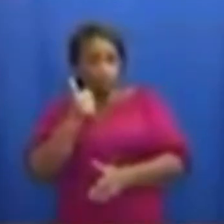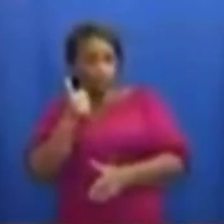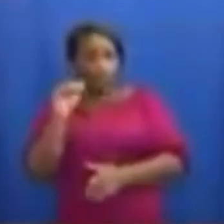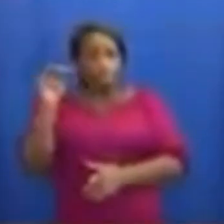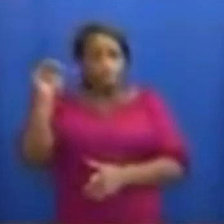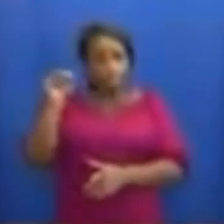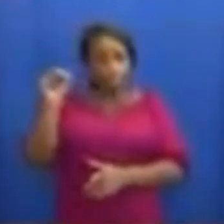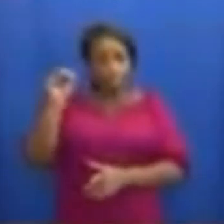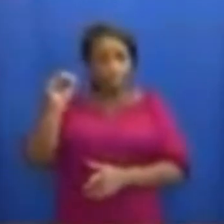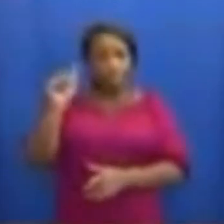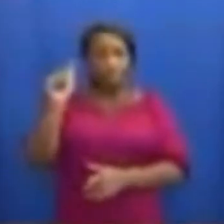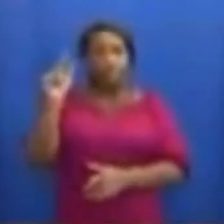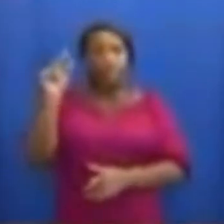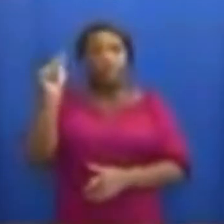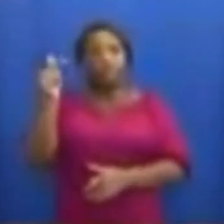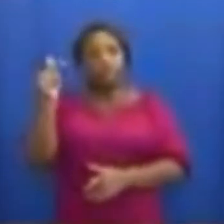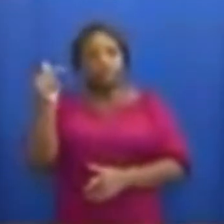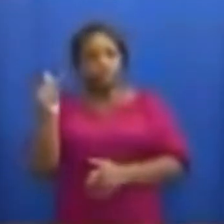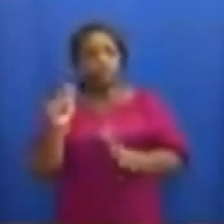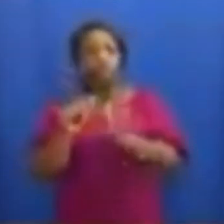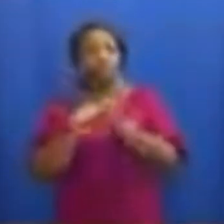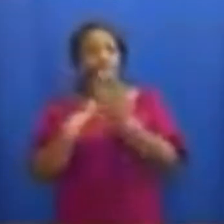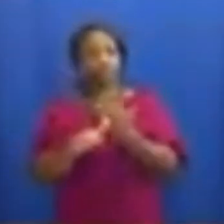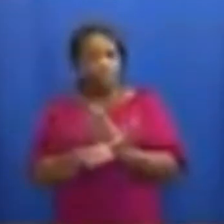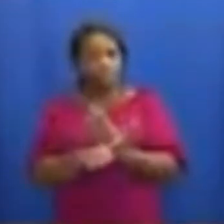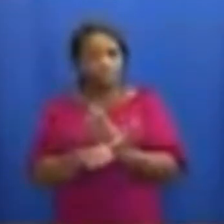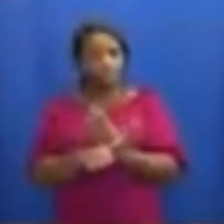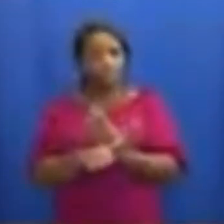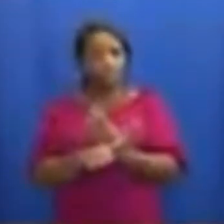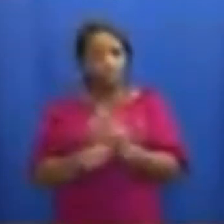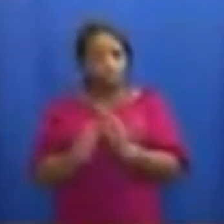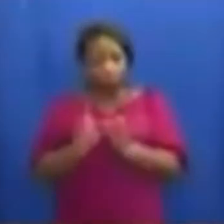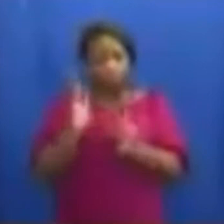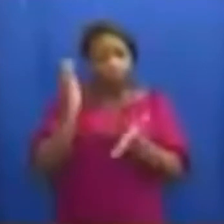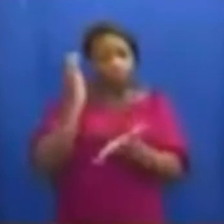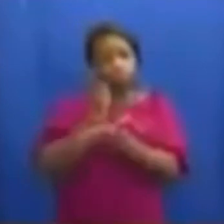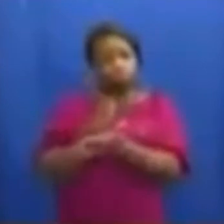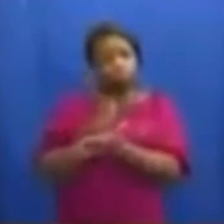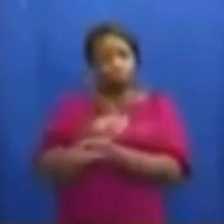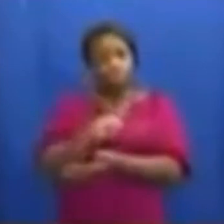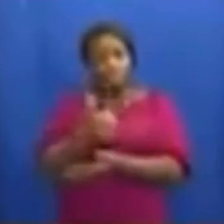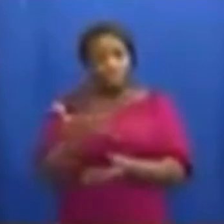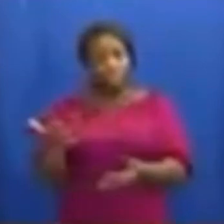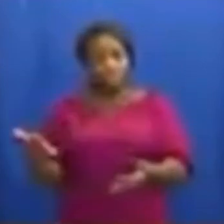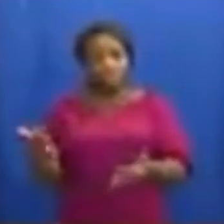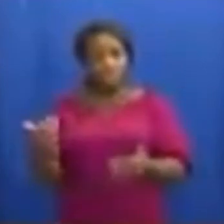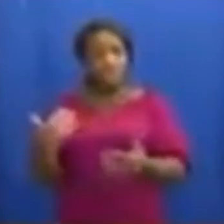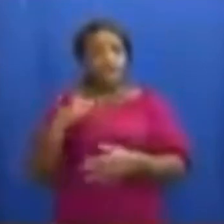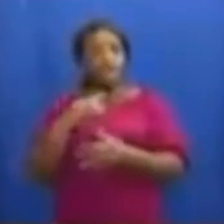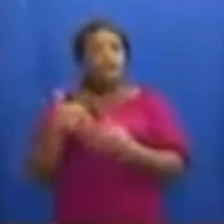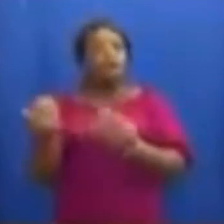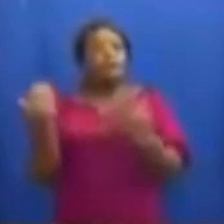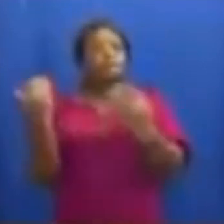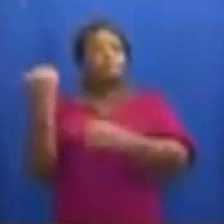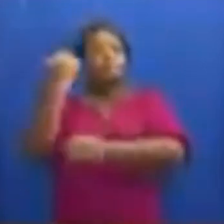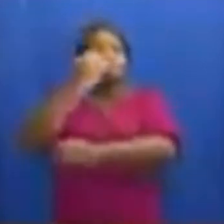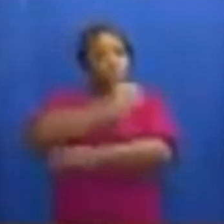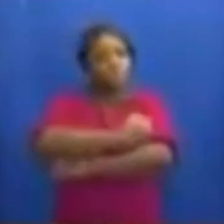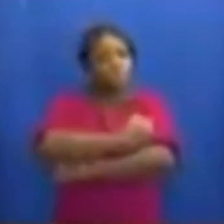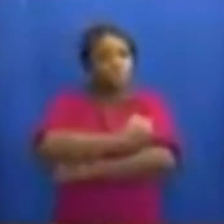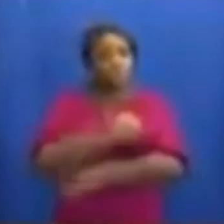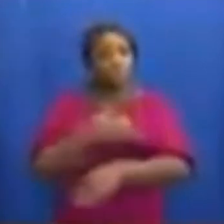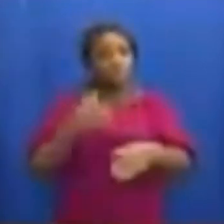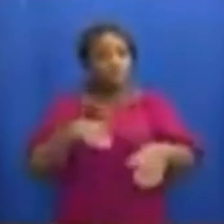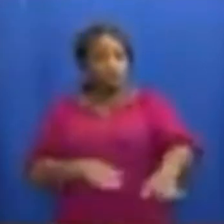Monday, 31st of August. For the avoidance of doubt, our borders by land and